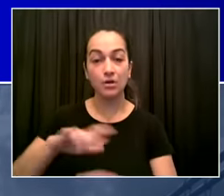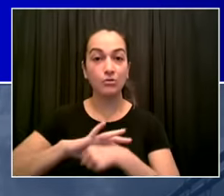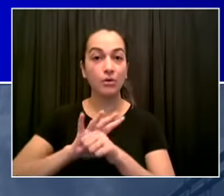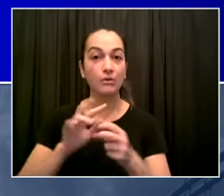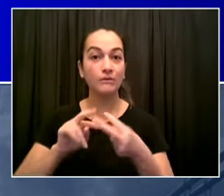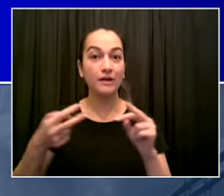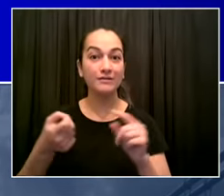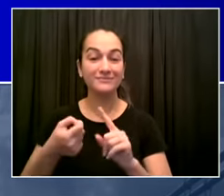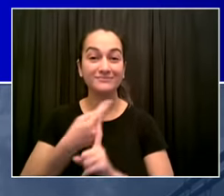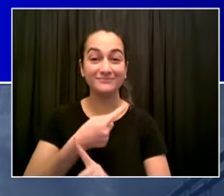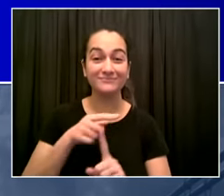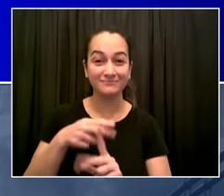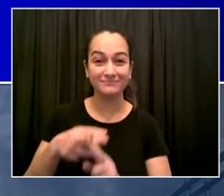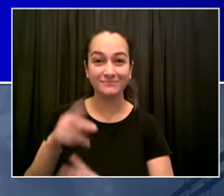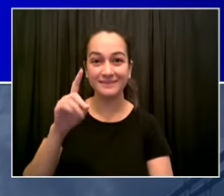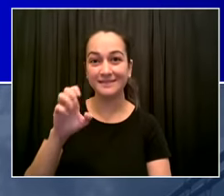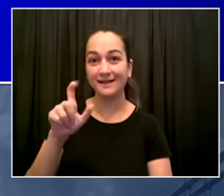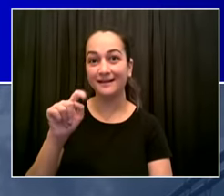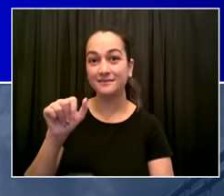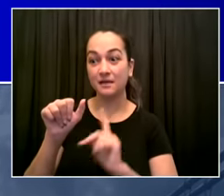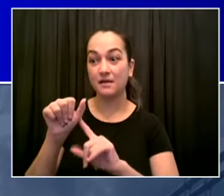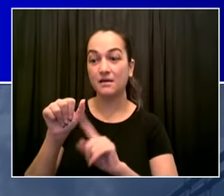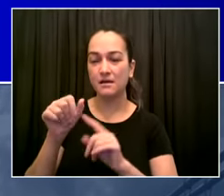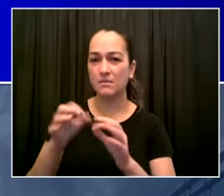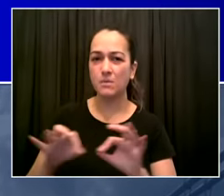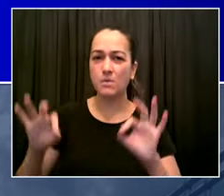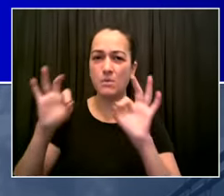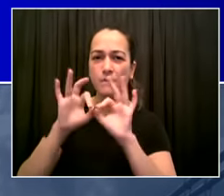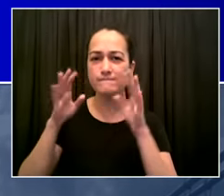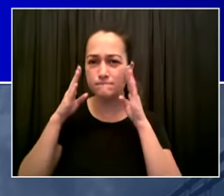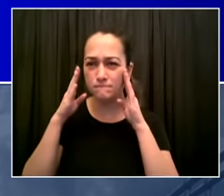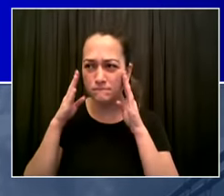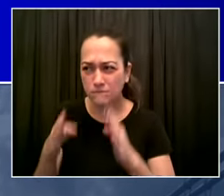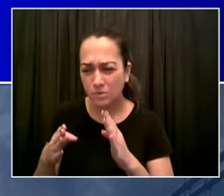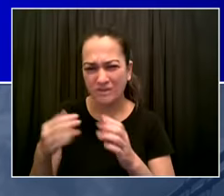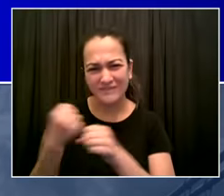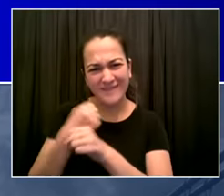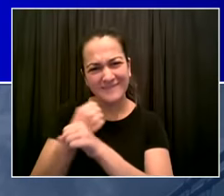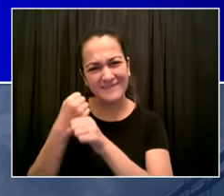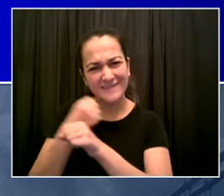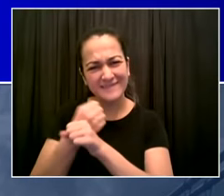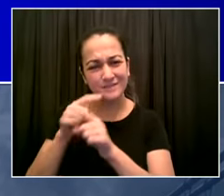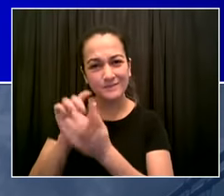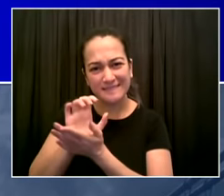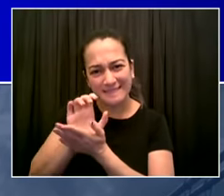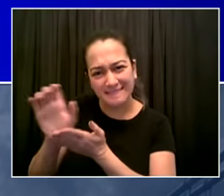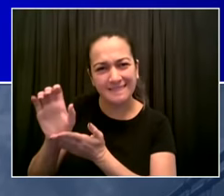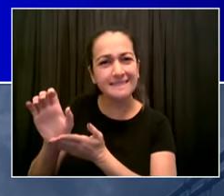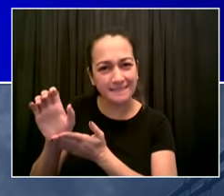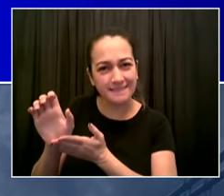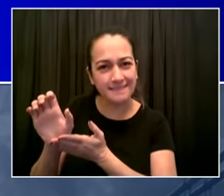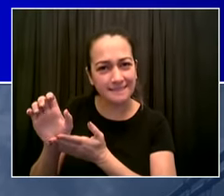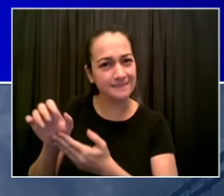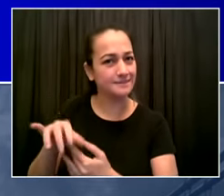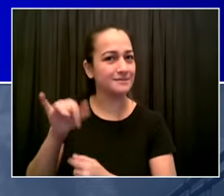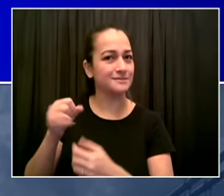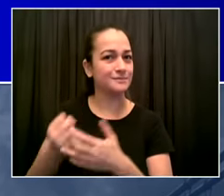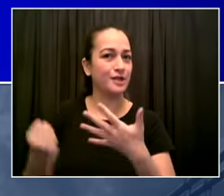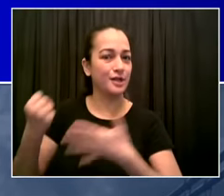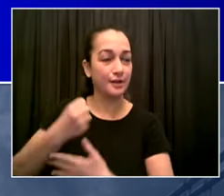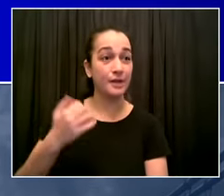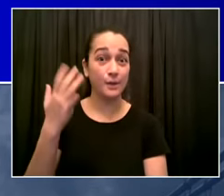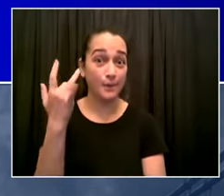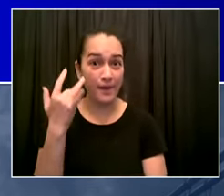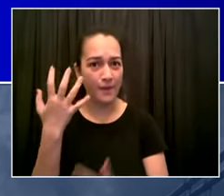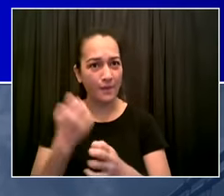want kids back in school fight covid you want to make sure we bring jobs back fight covid you want to protect small businesses fight covid you want